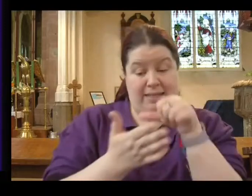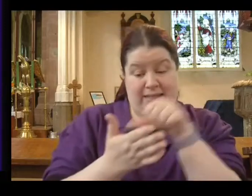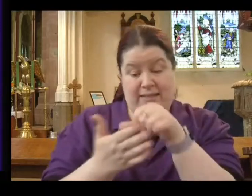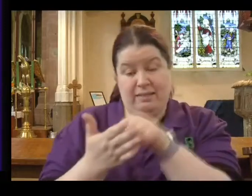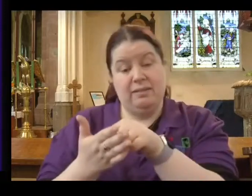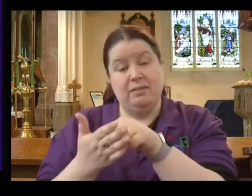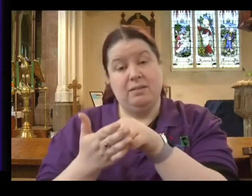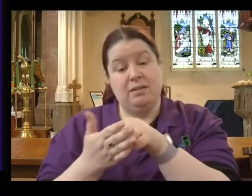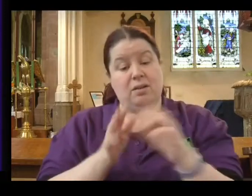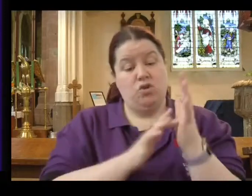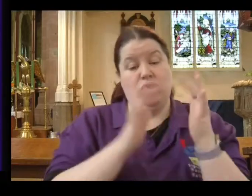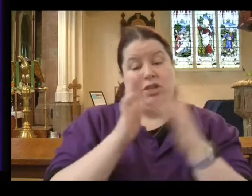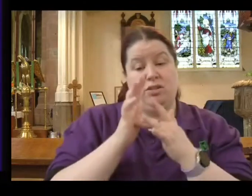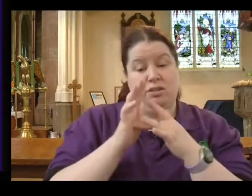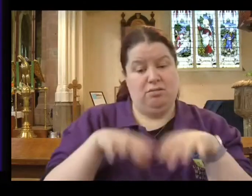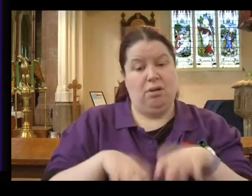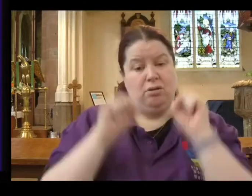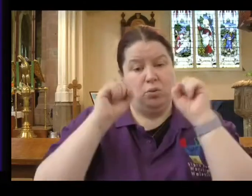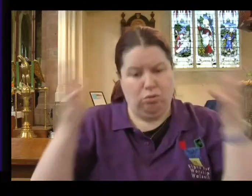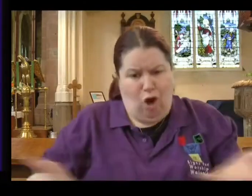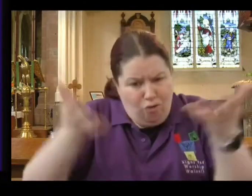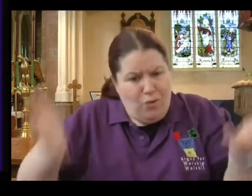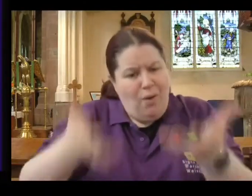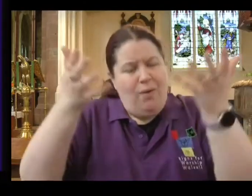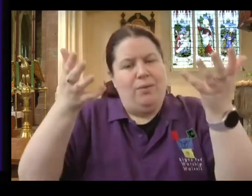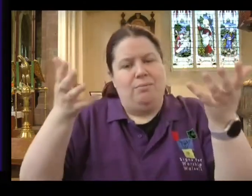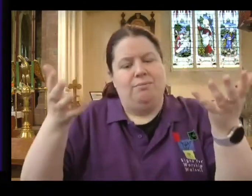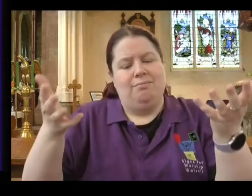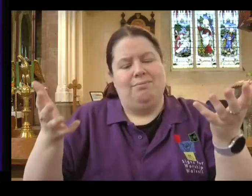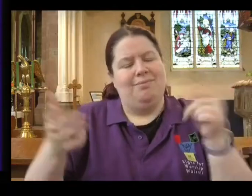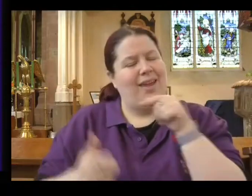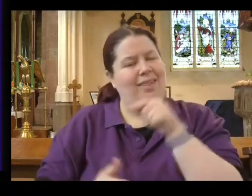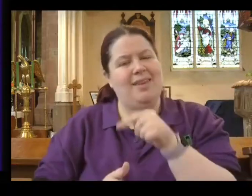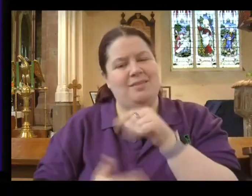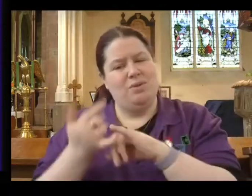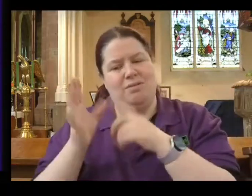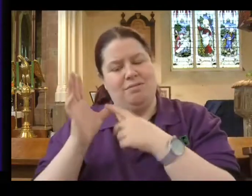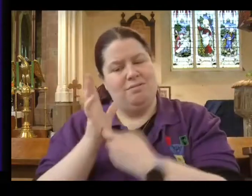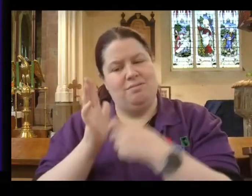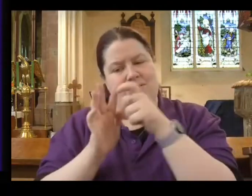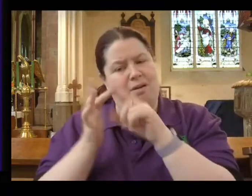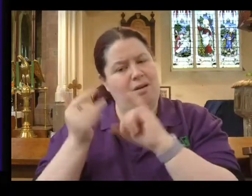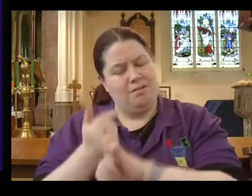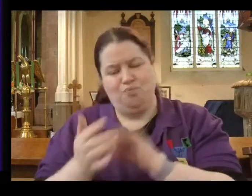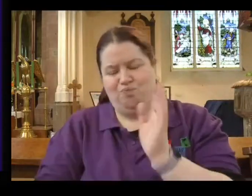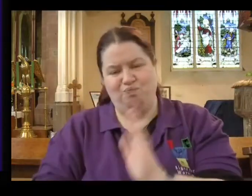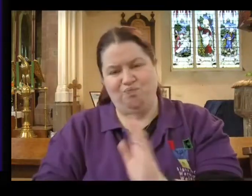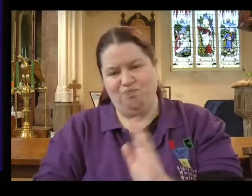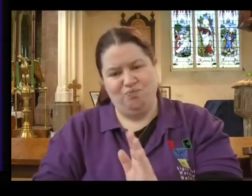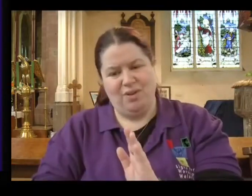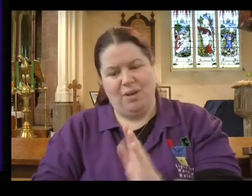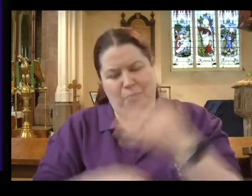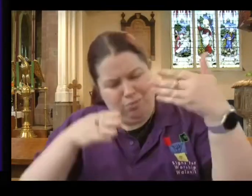Jesus has generally started with an encouragement. That's not the case with Sardis. They are laboring under the